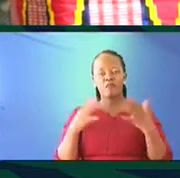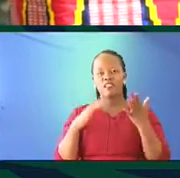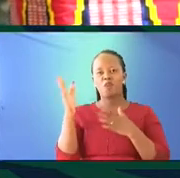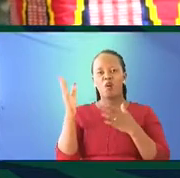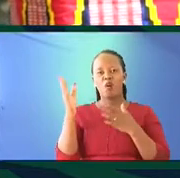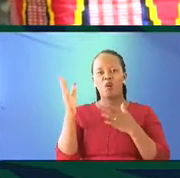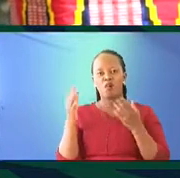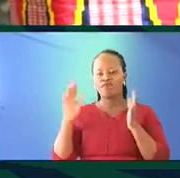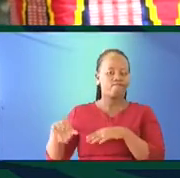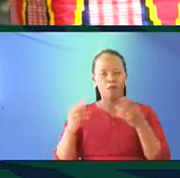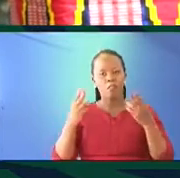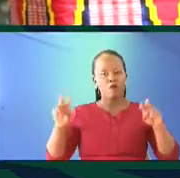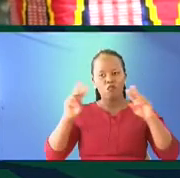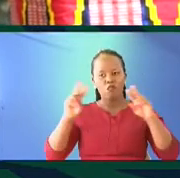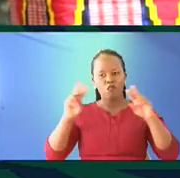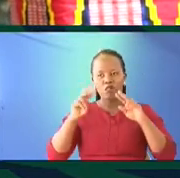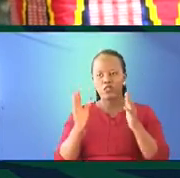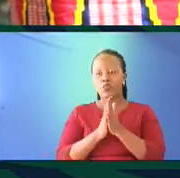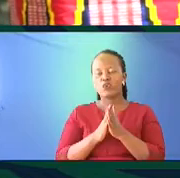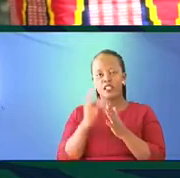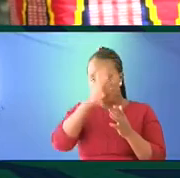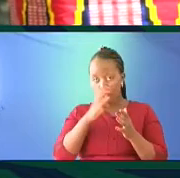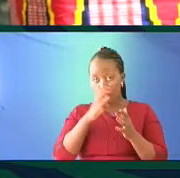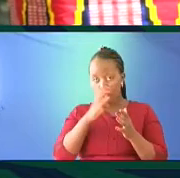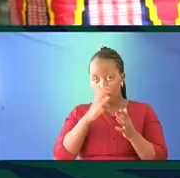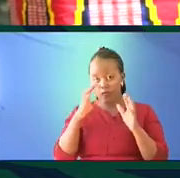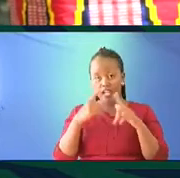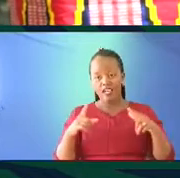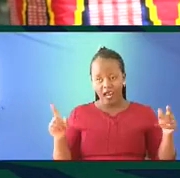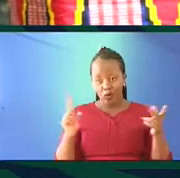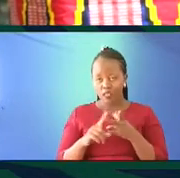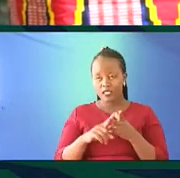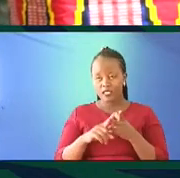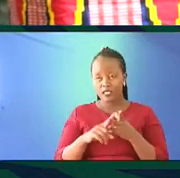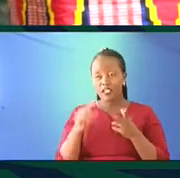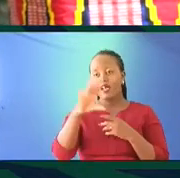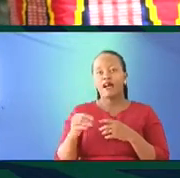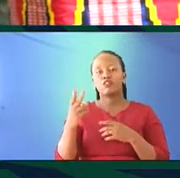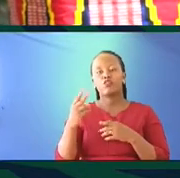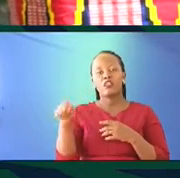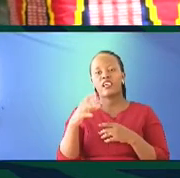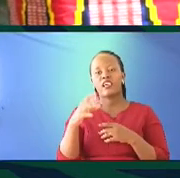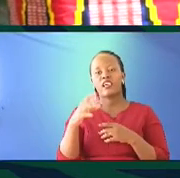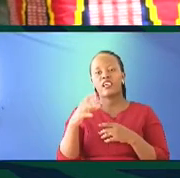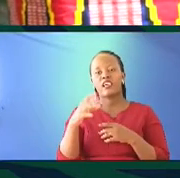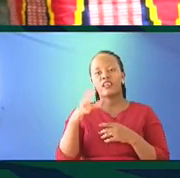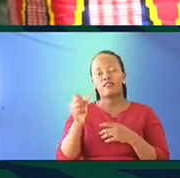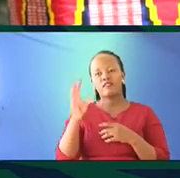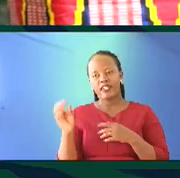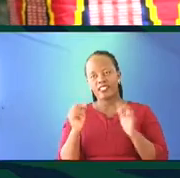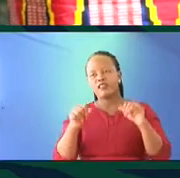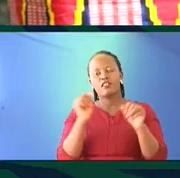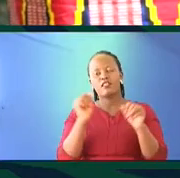have placed more value on European languages in particular. If you look at Africa, 2,500 languages, you